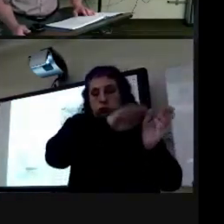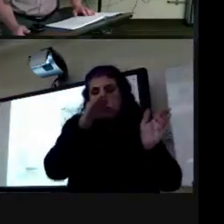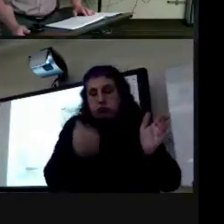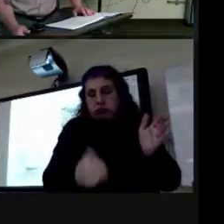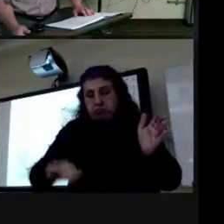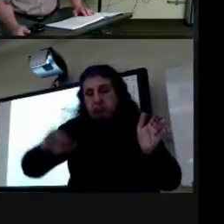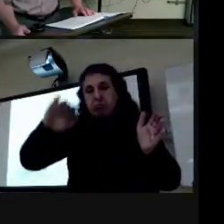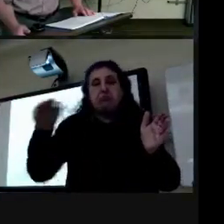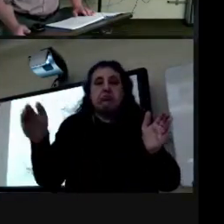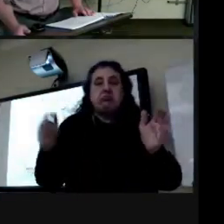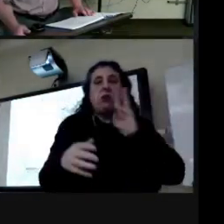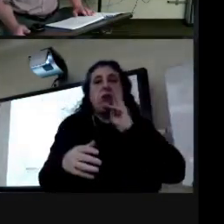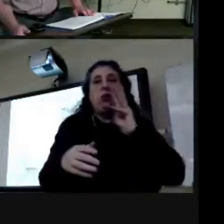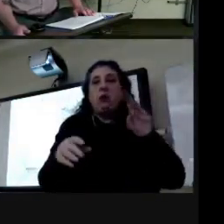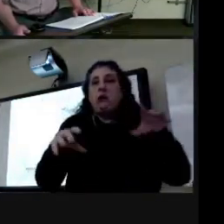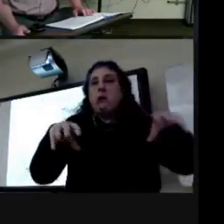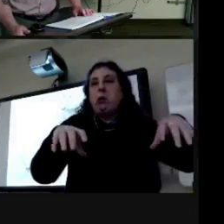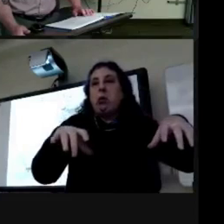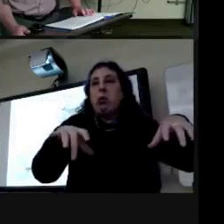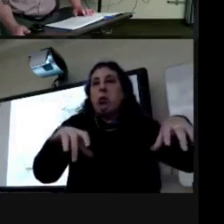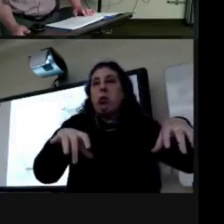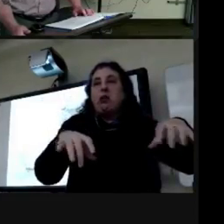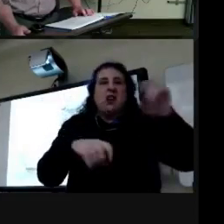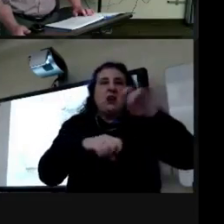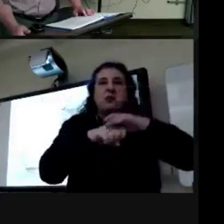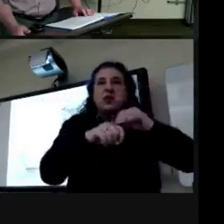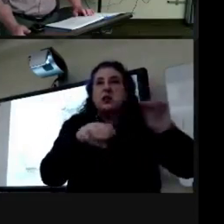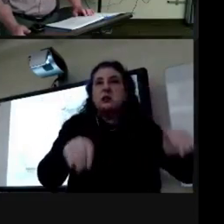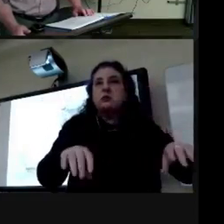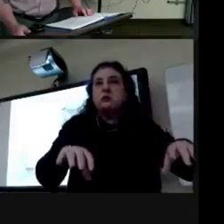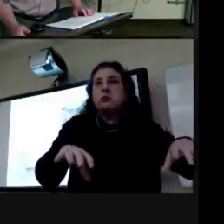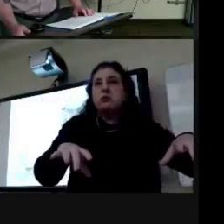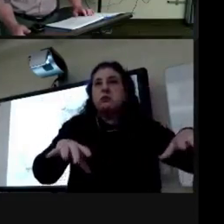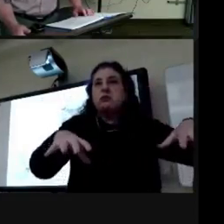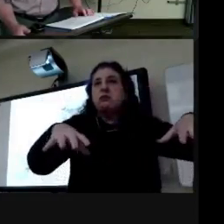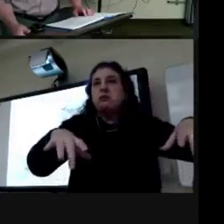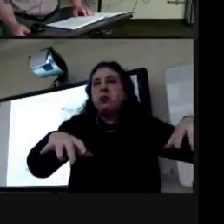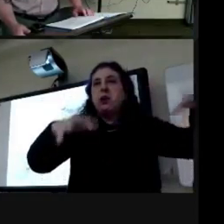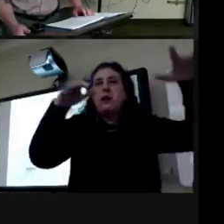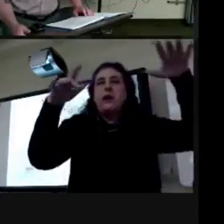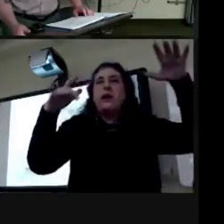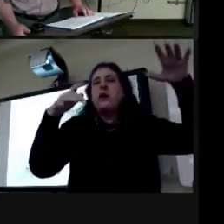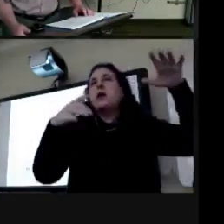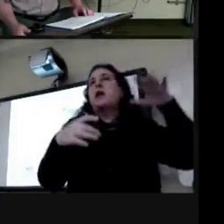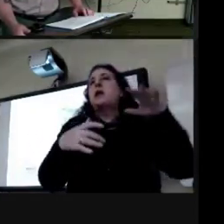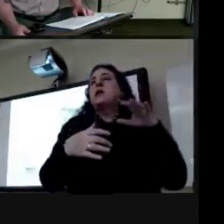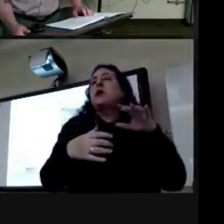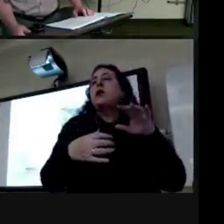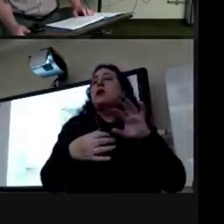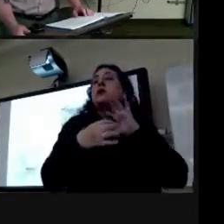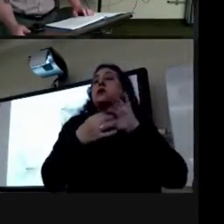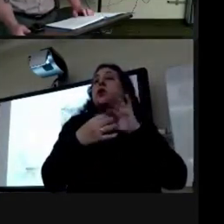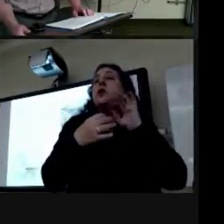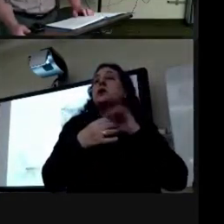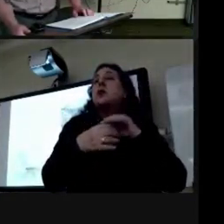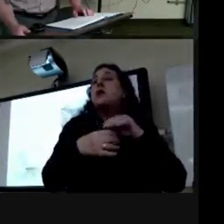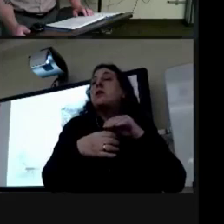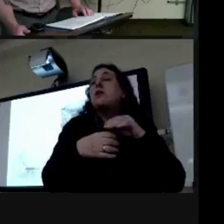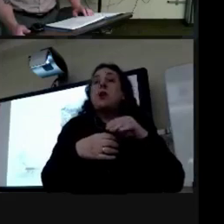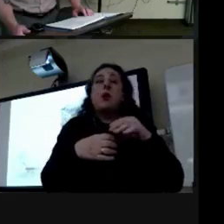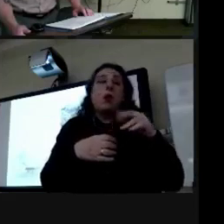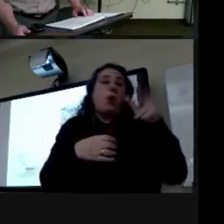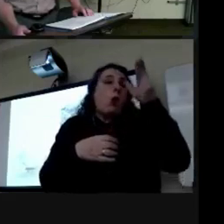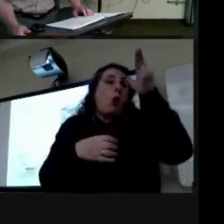be breeding around for mosquitoes and actually there's so many other stories of horses getting stuck up to their bridles in the mud